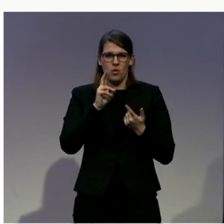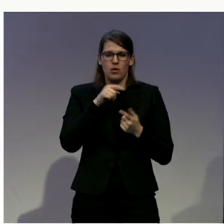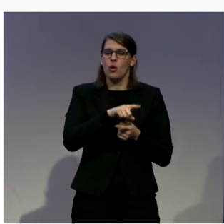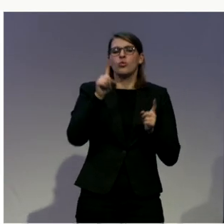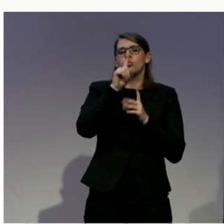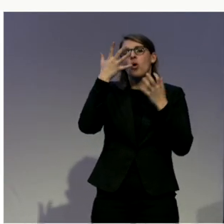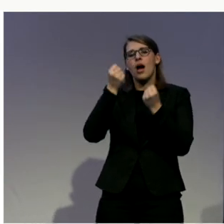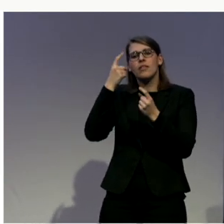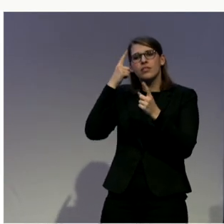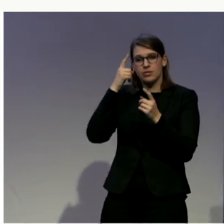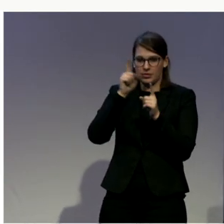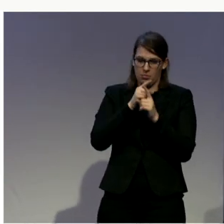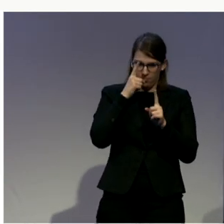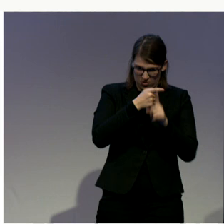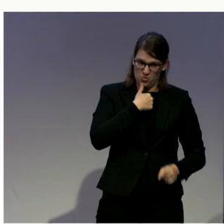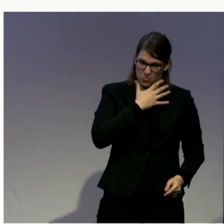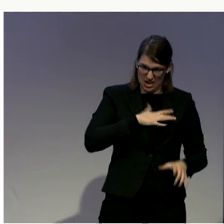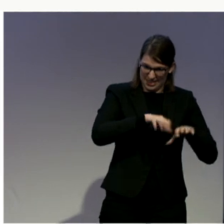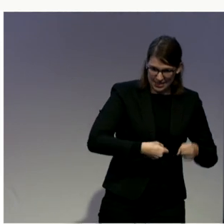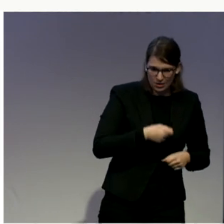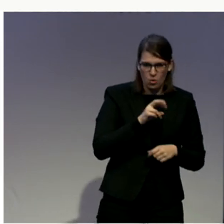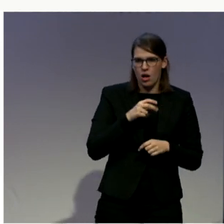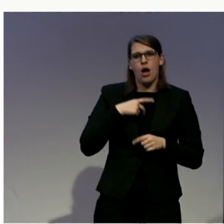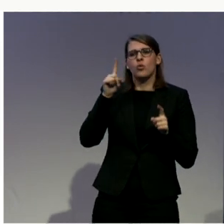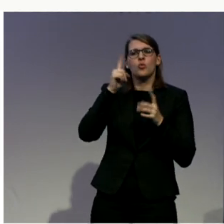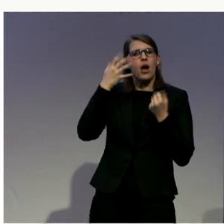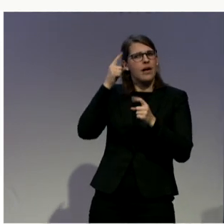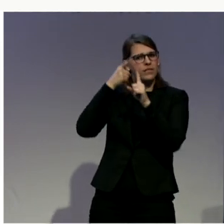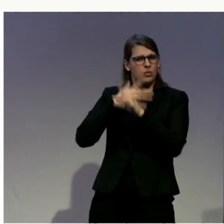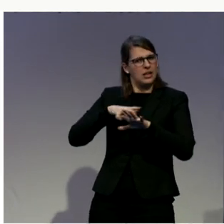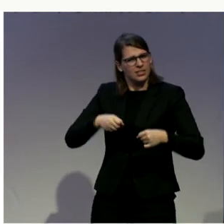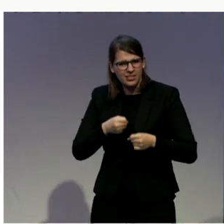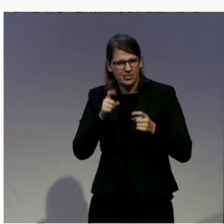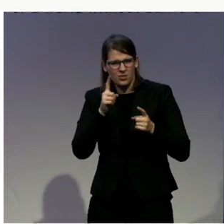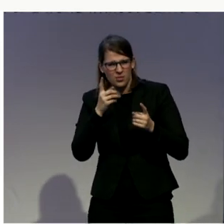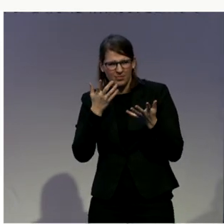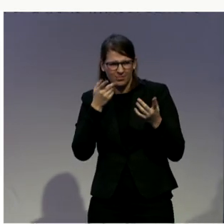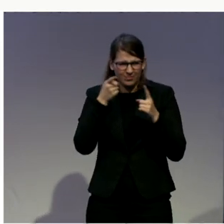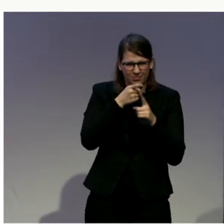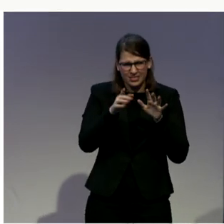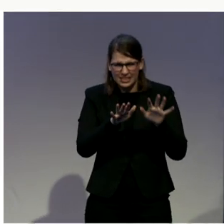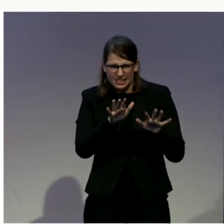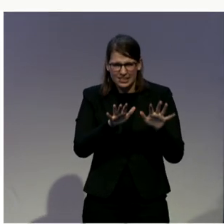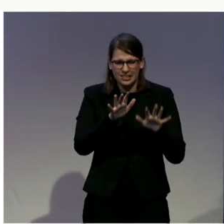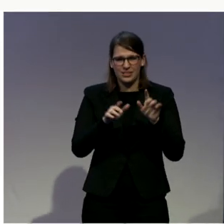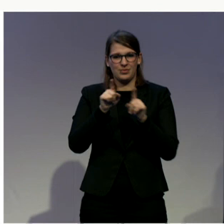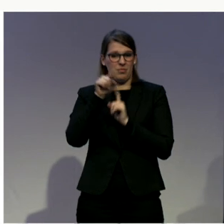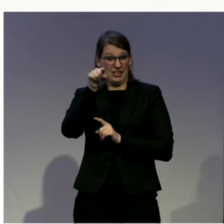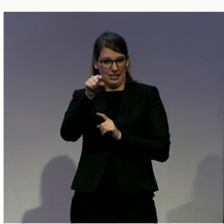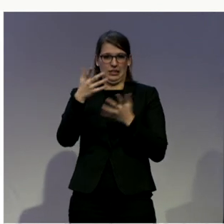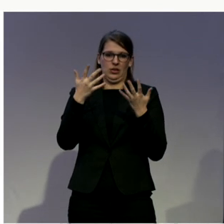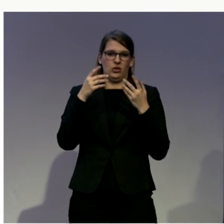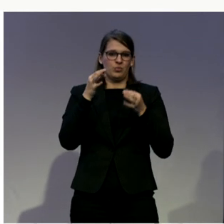of trying to help people get through a system that is not accessible to them, but at the same